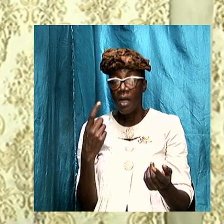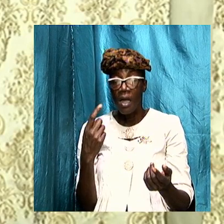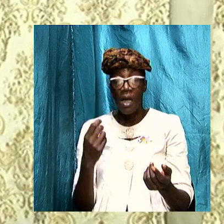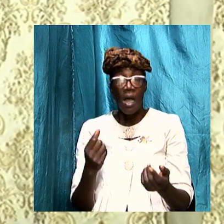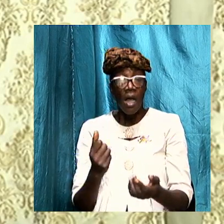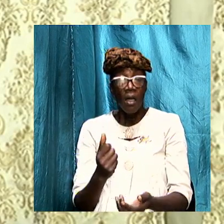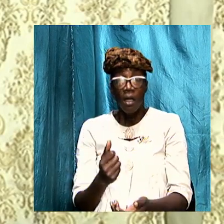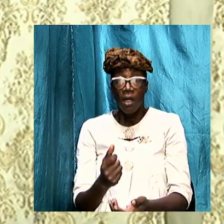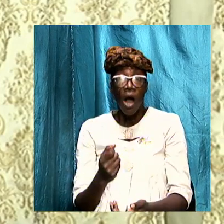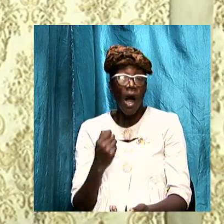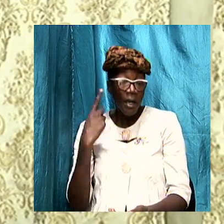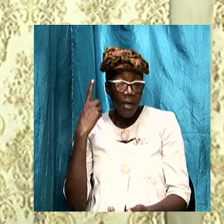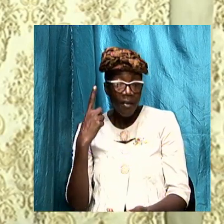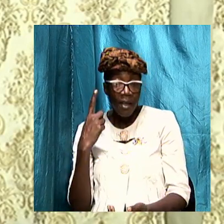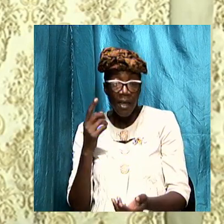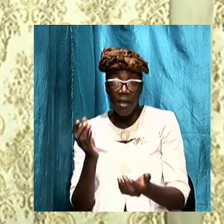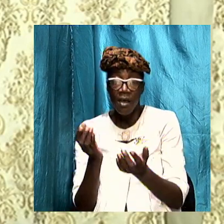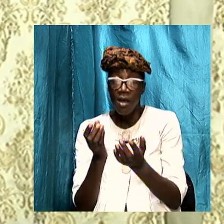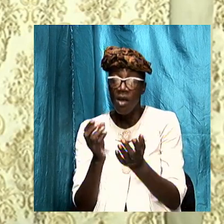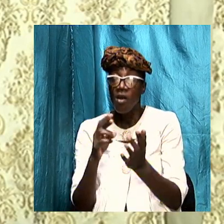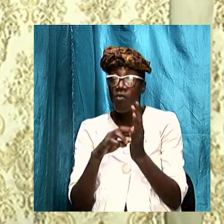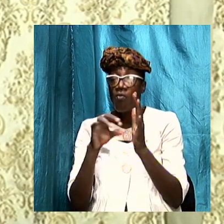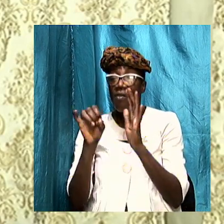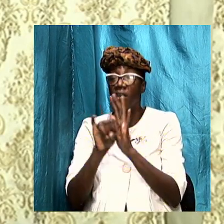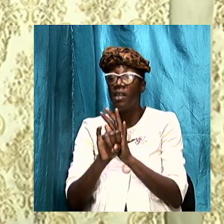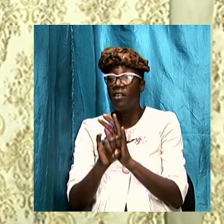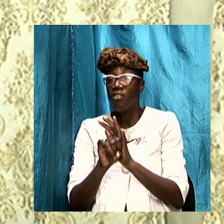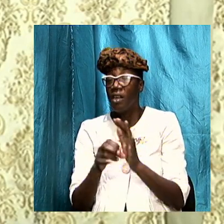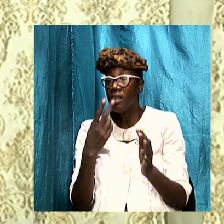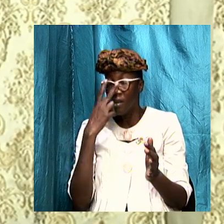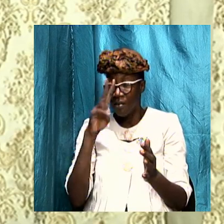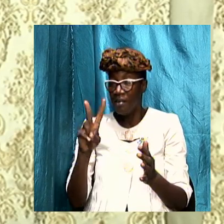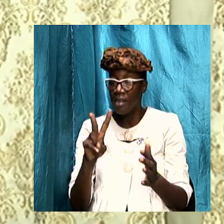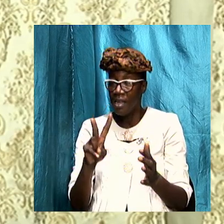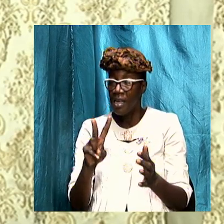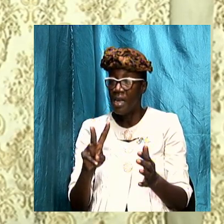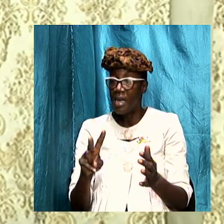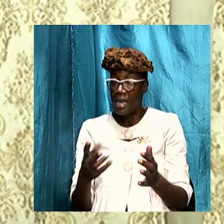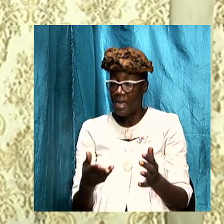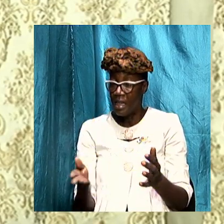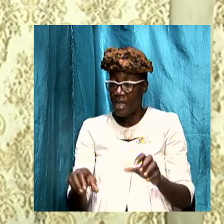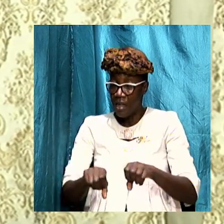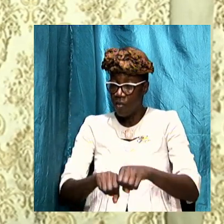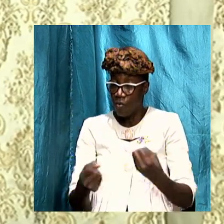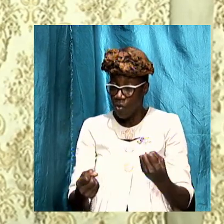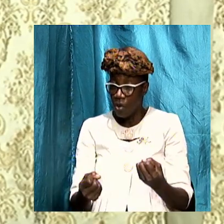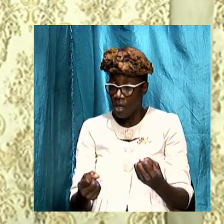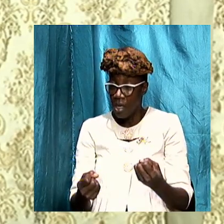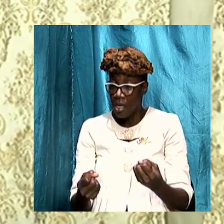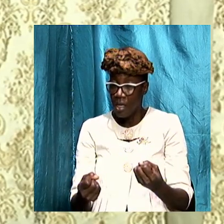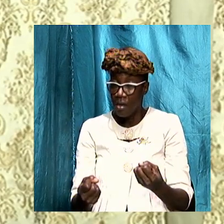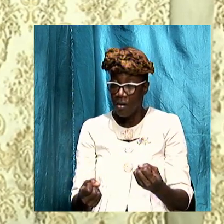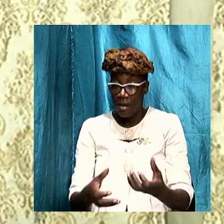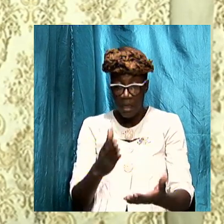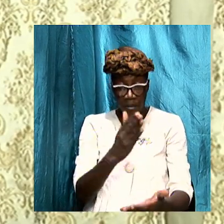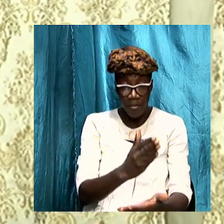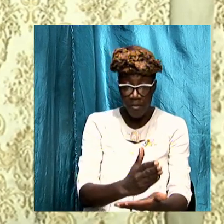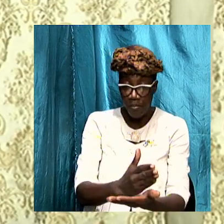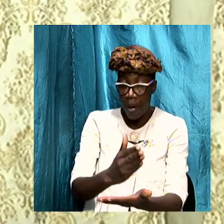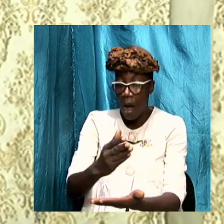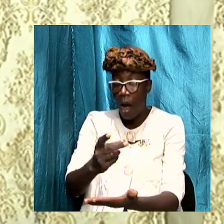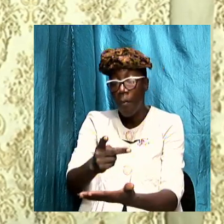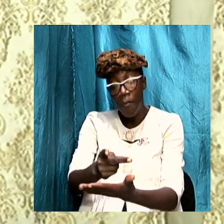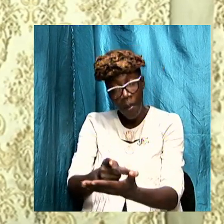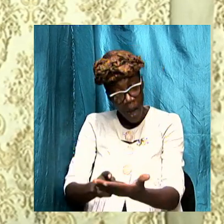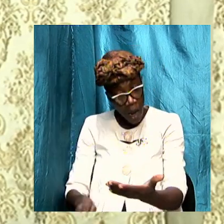Revelation is to see that the thing is broken up into sections and Revelation chapter 1 and verse